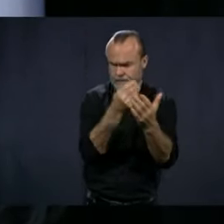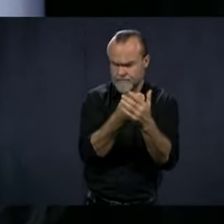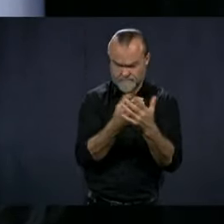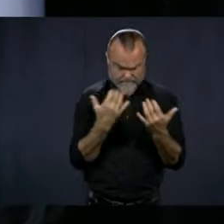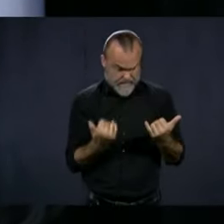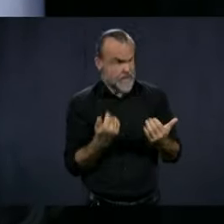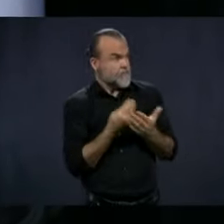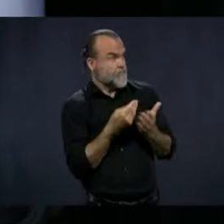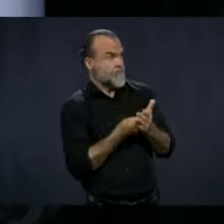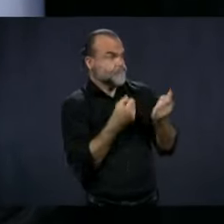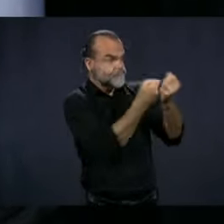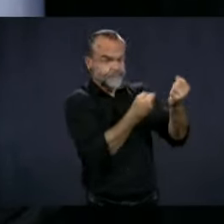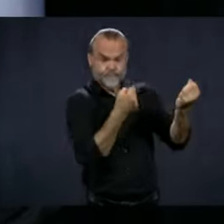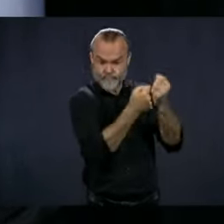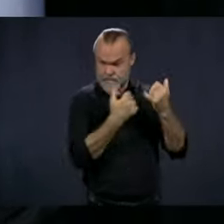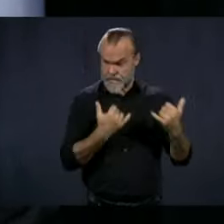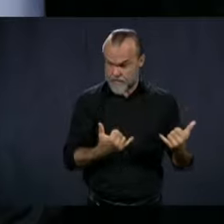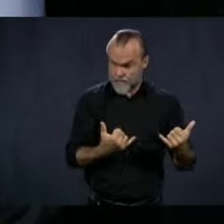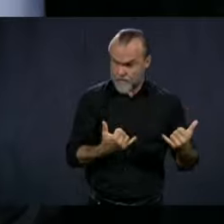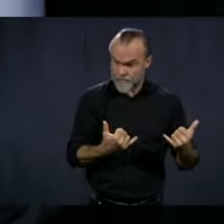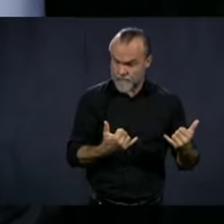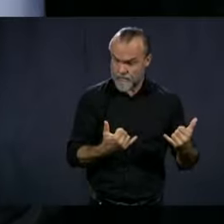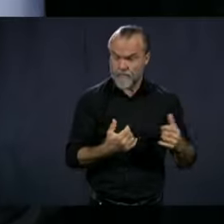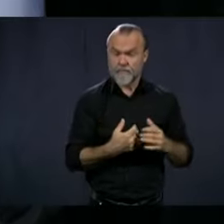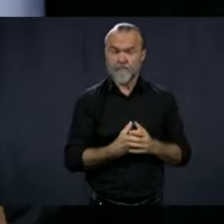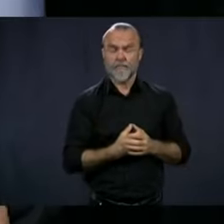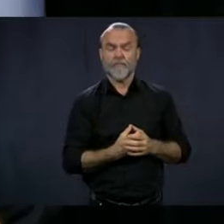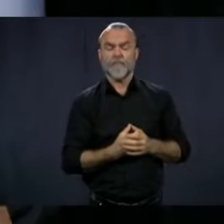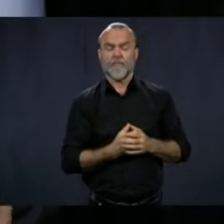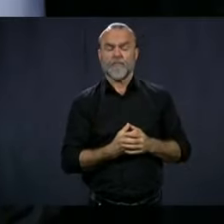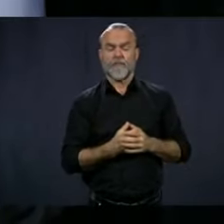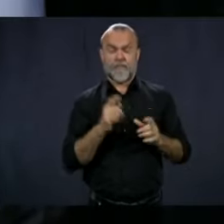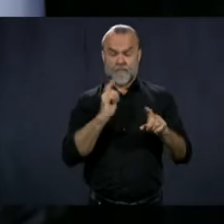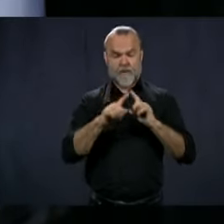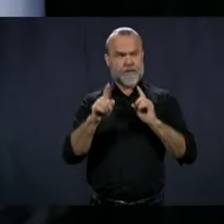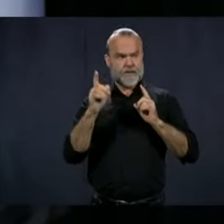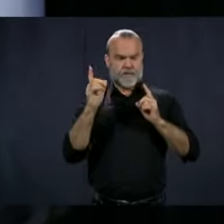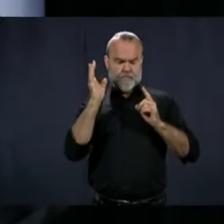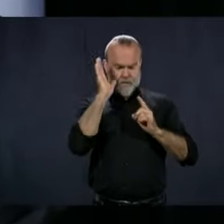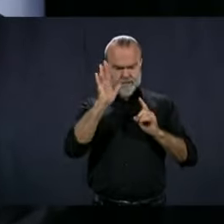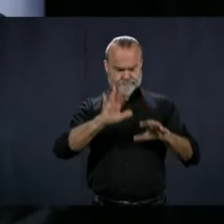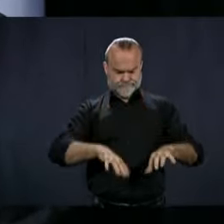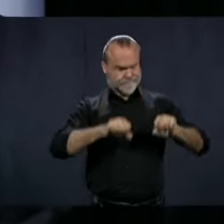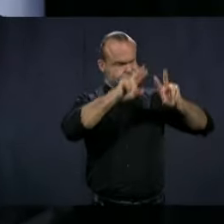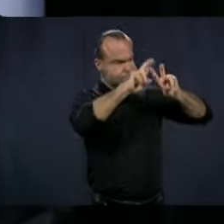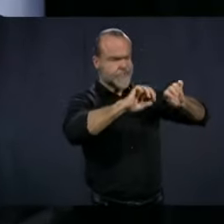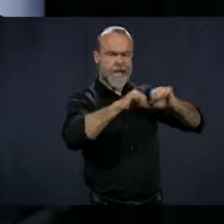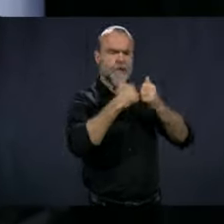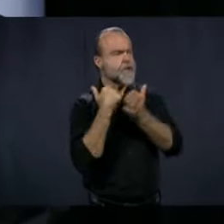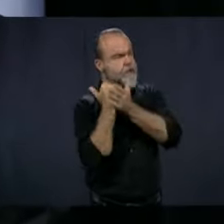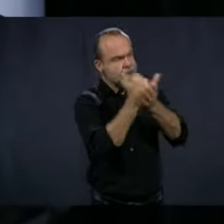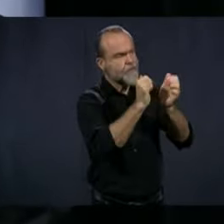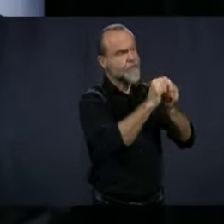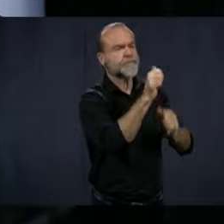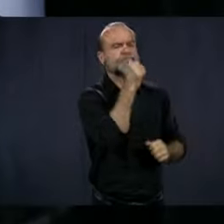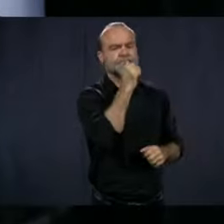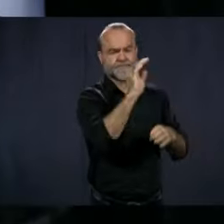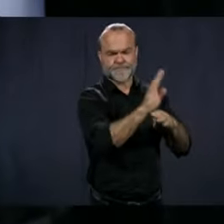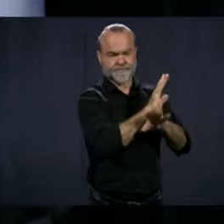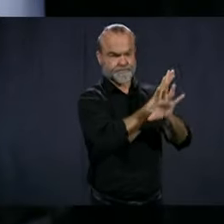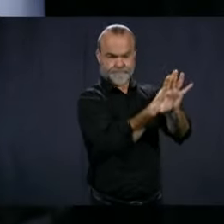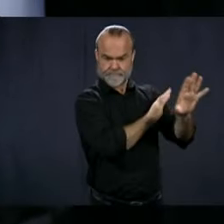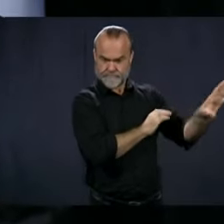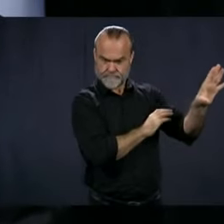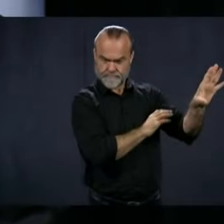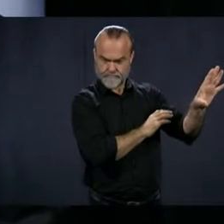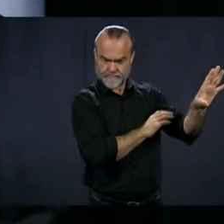it right now. And we'll look, make an analysis exactly how can we help them. The other thing we say